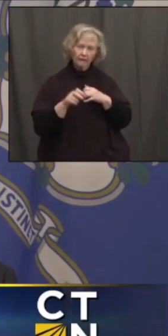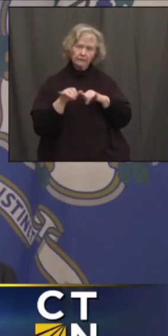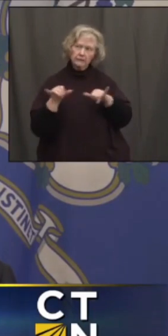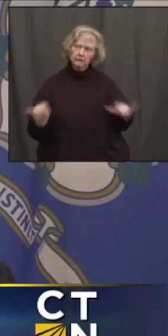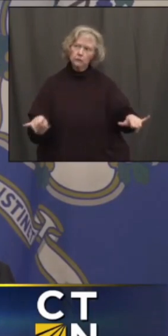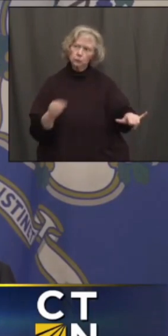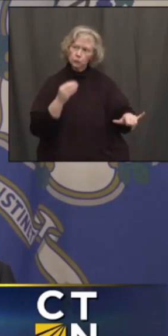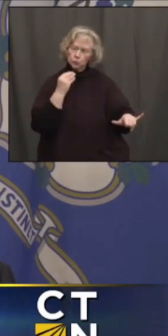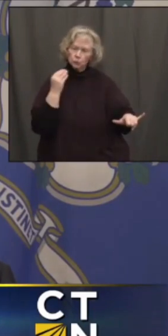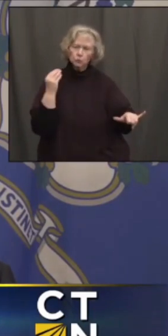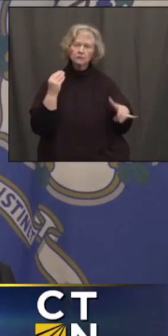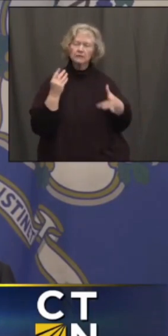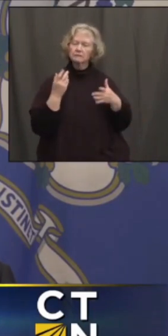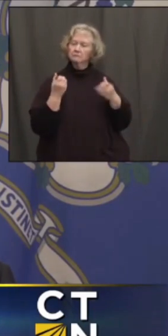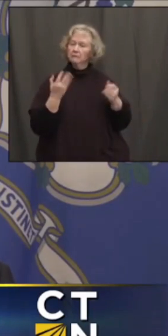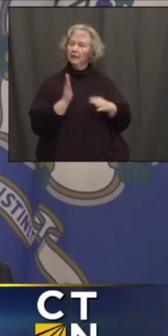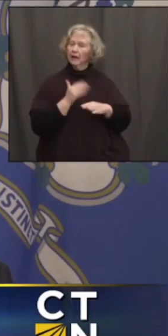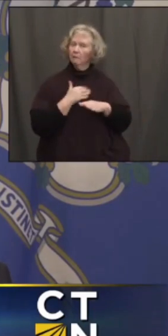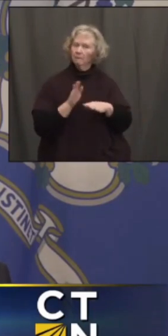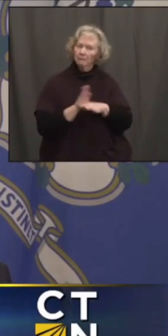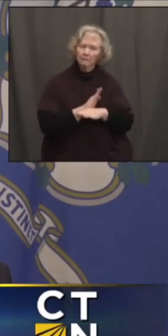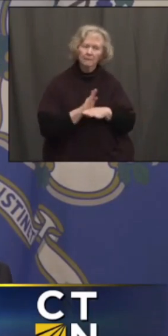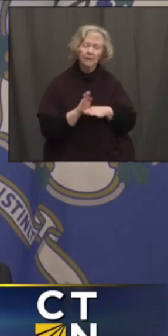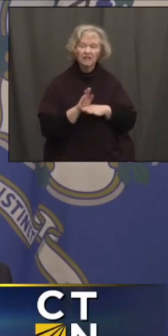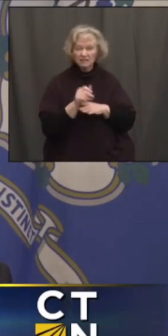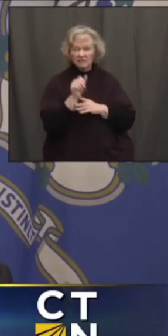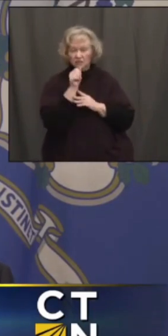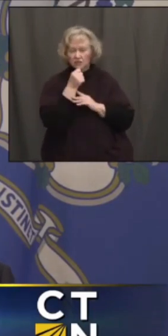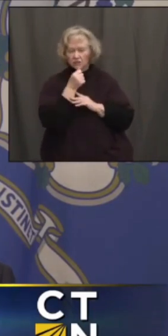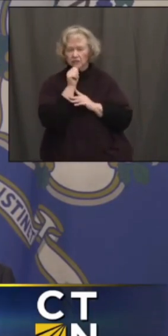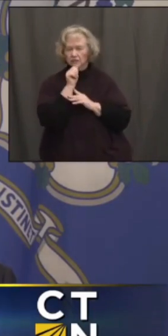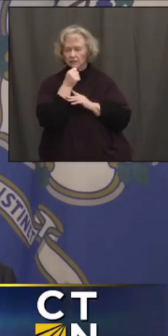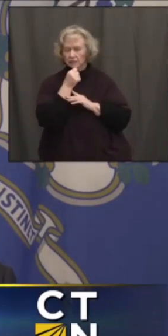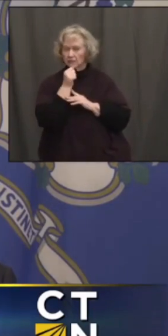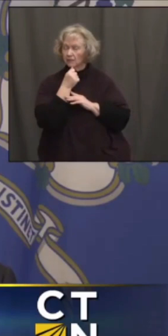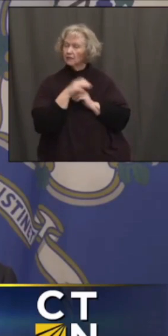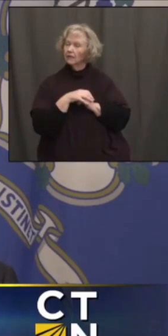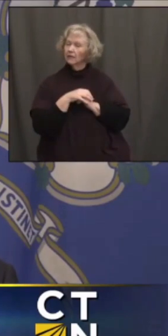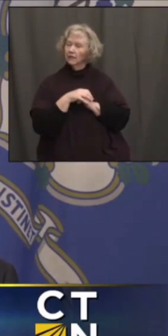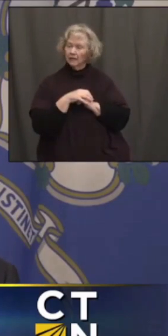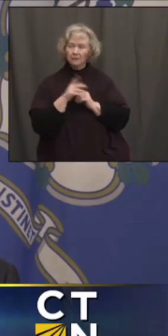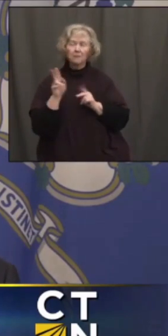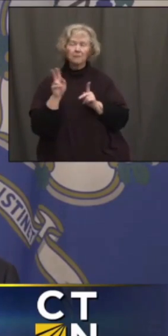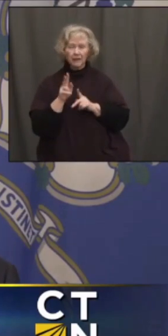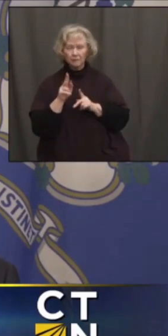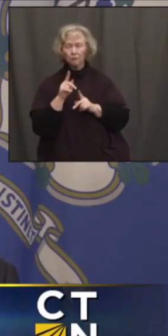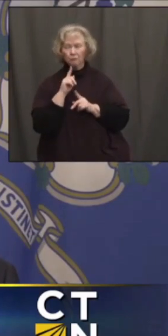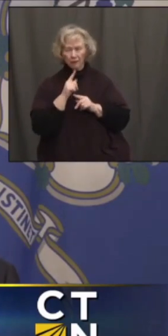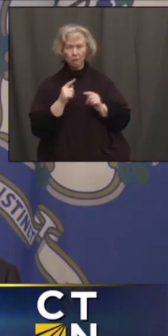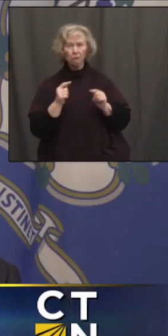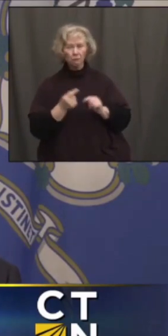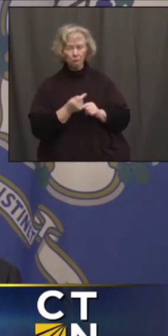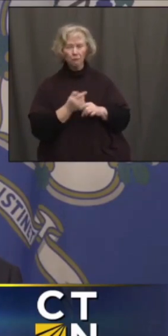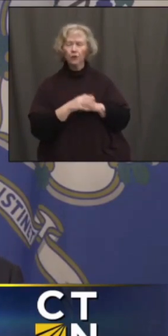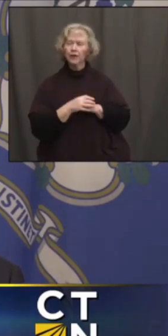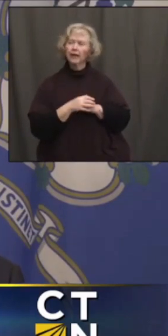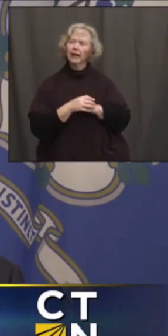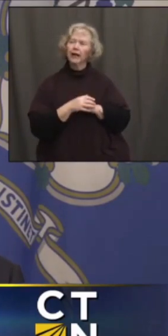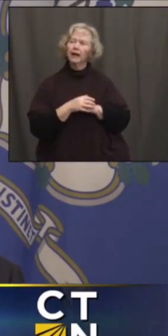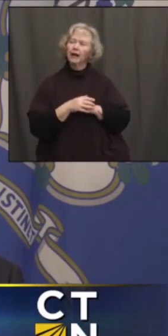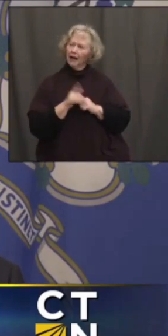a lot of our businesses really suffered, and people took a hit. And I felt that, I think,